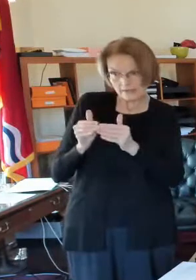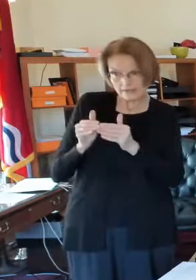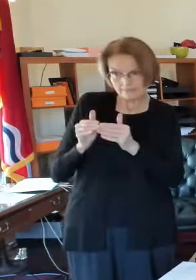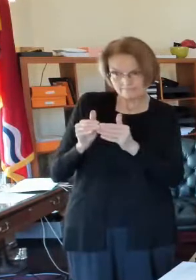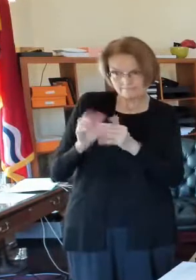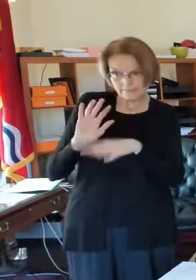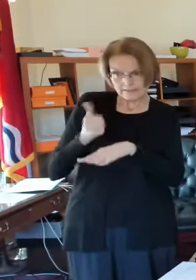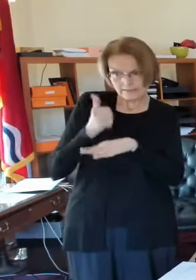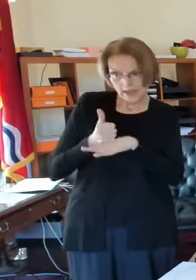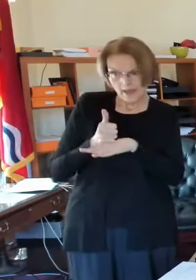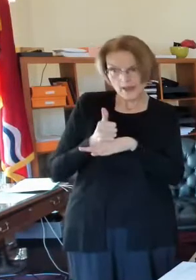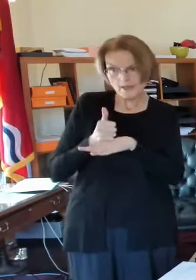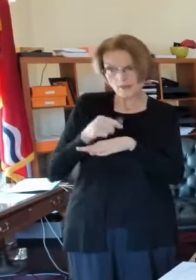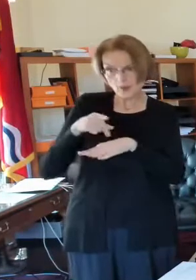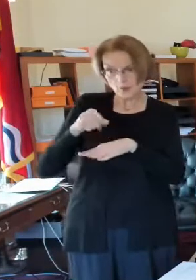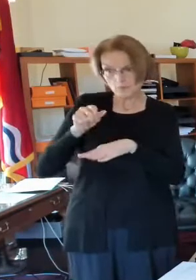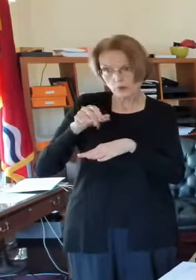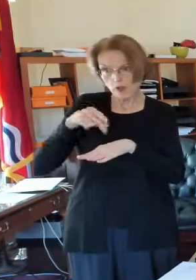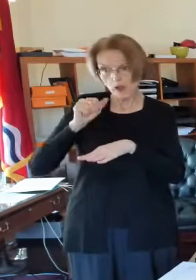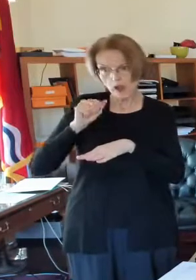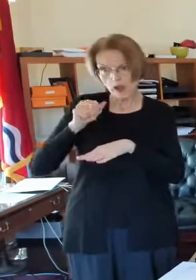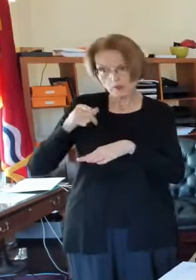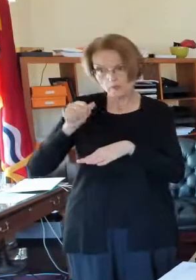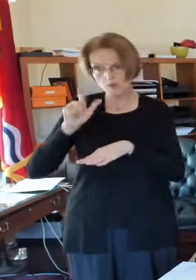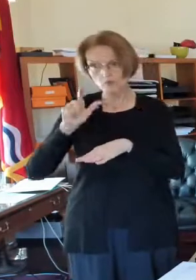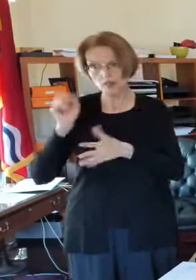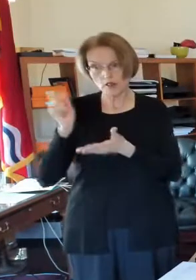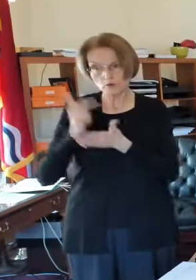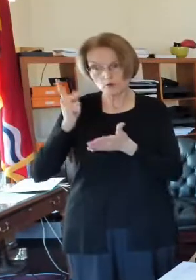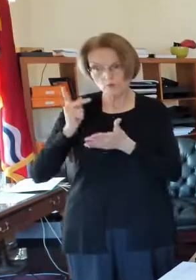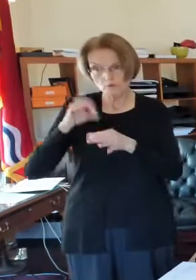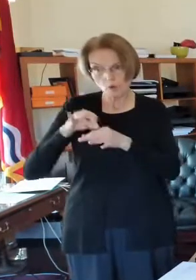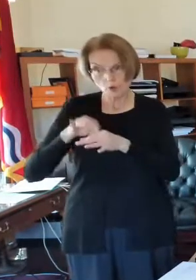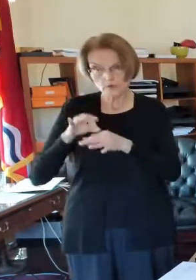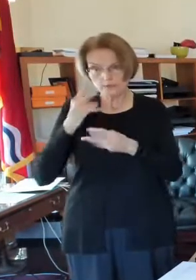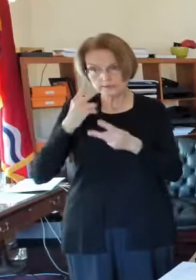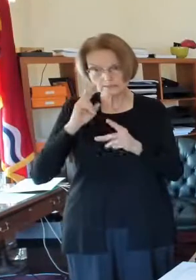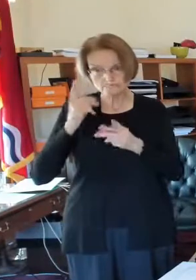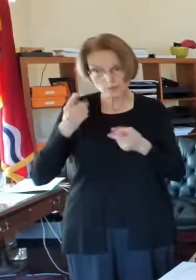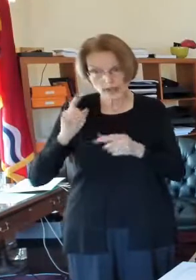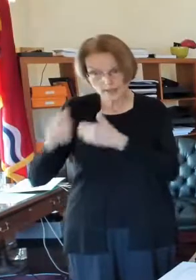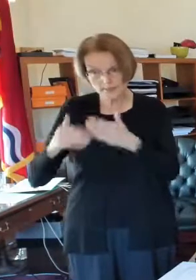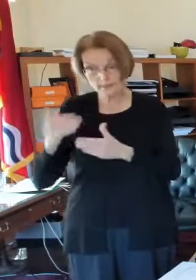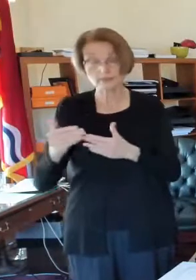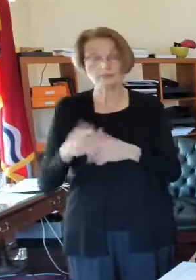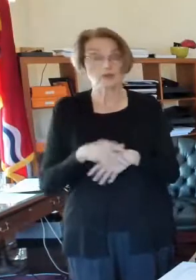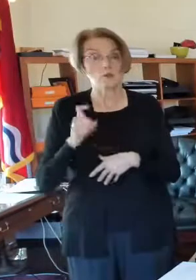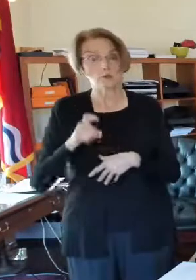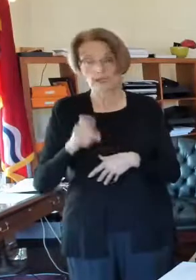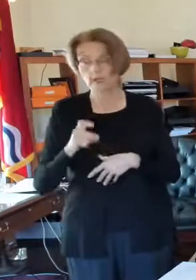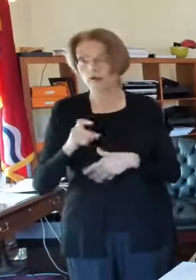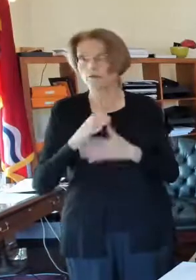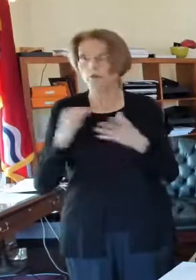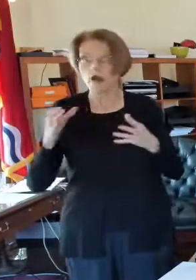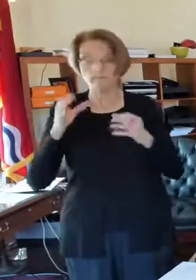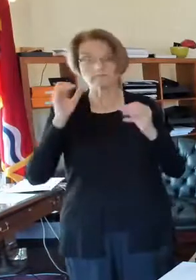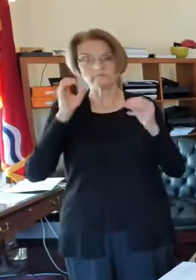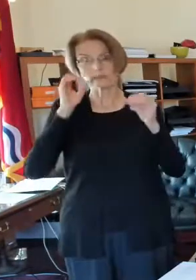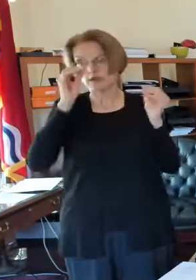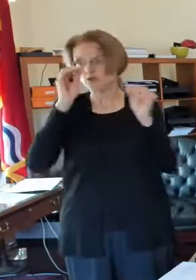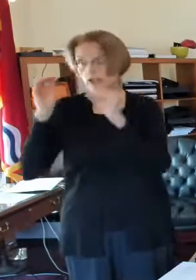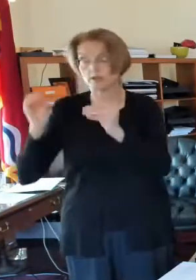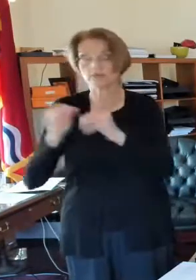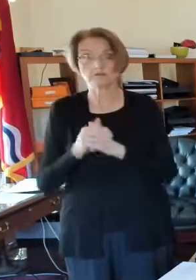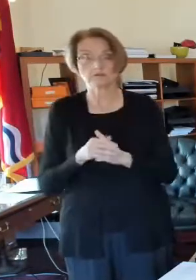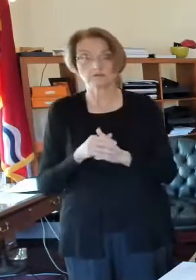voting. And, we'll all try to figure it out. All voters will need to do a lot of educational campaign, but, because if there are 10